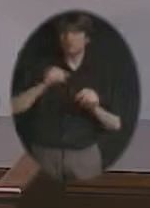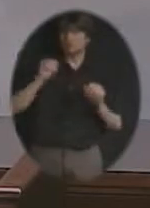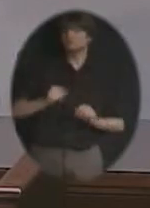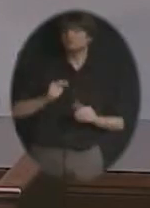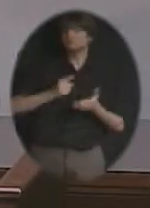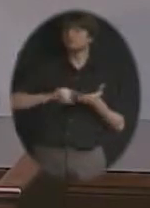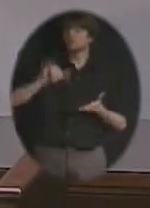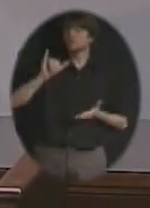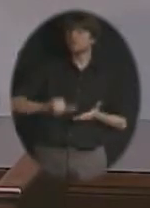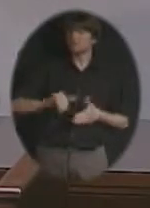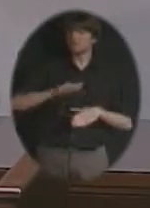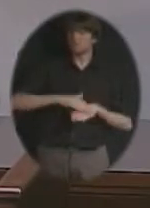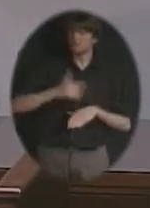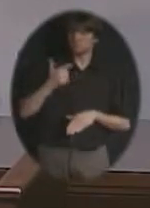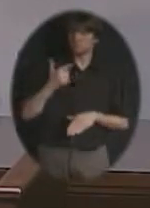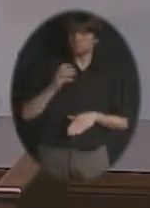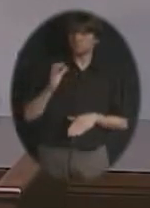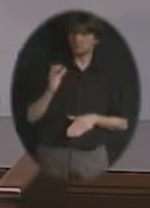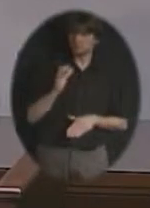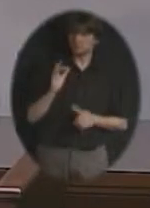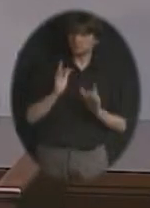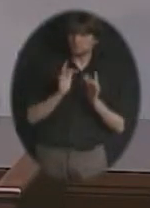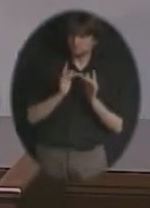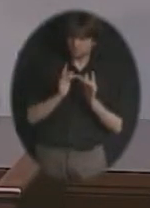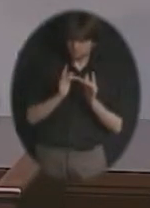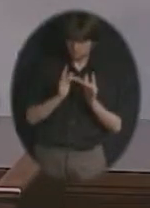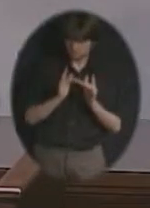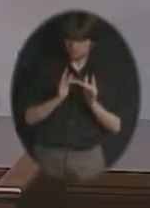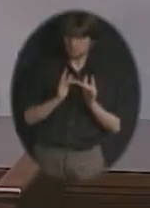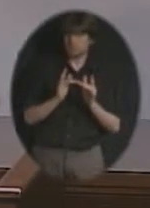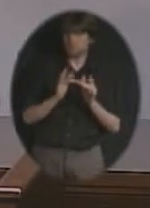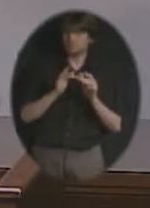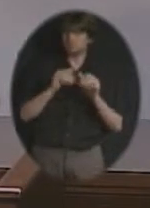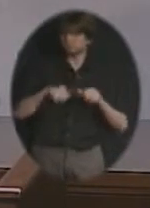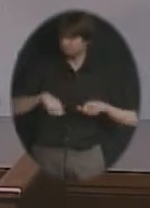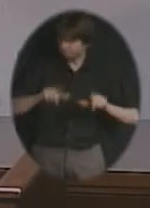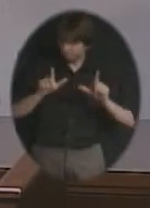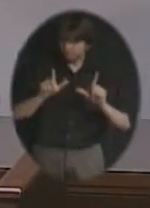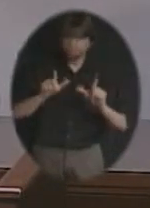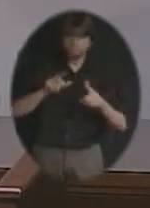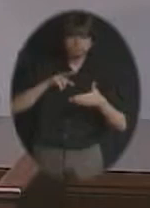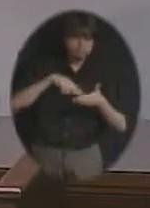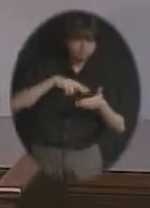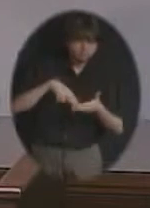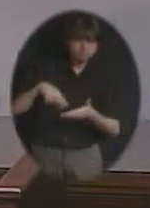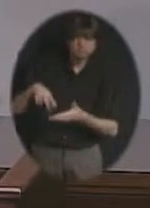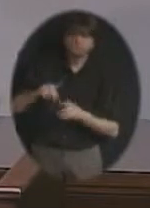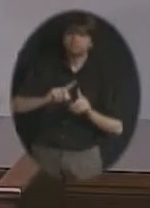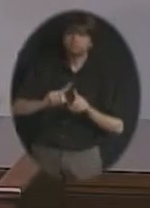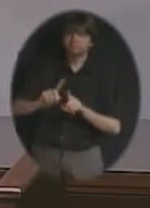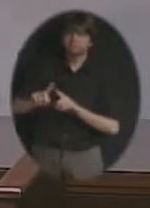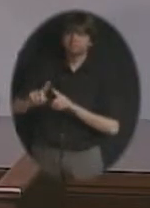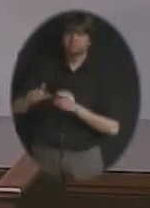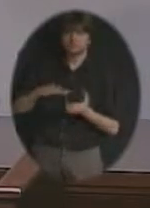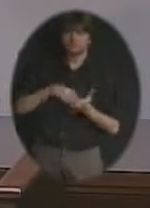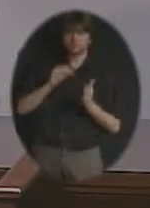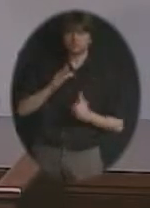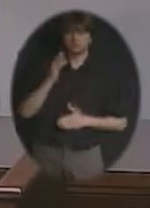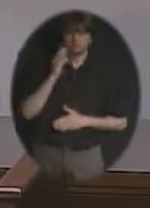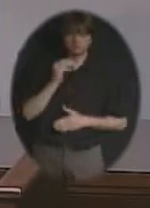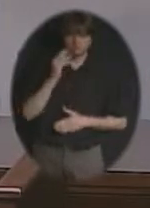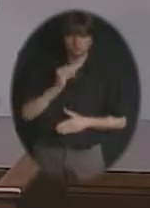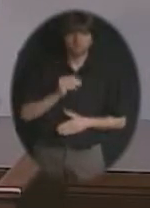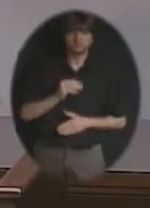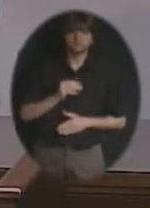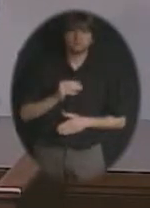century website, has all of those, and they'll be up there. And you can read all about these experiences throughout their college career